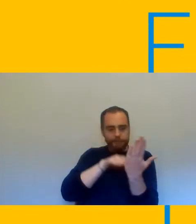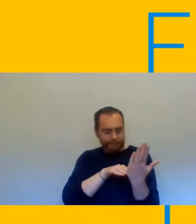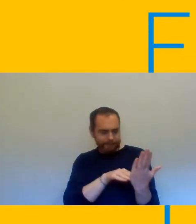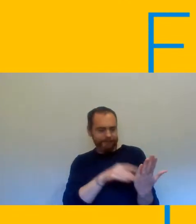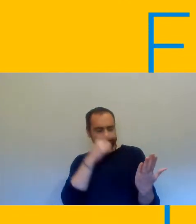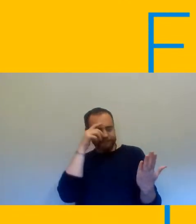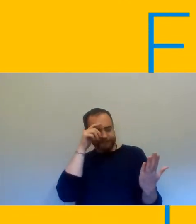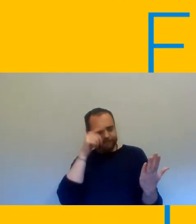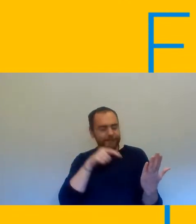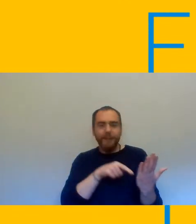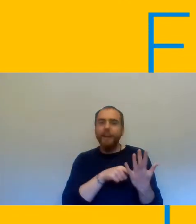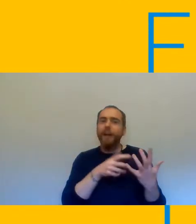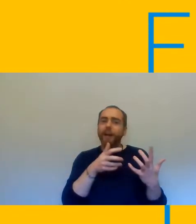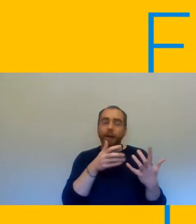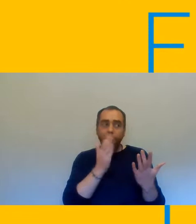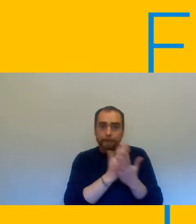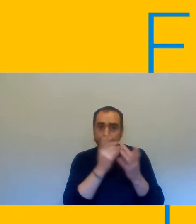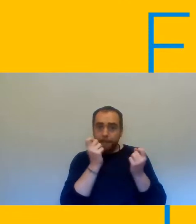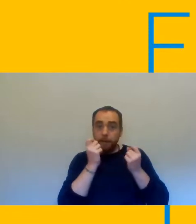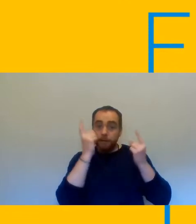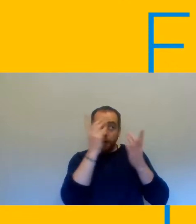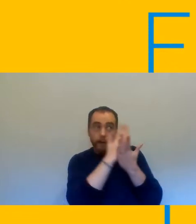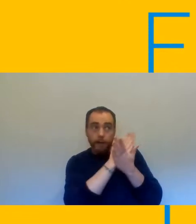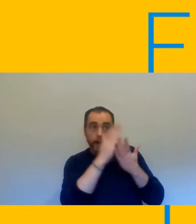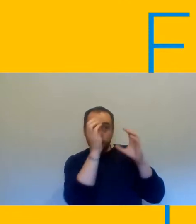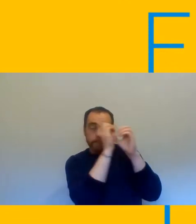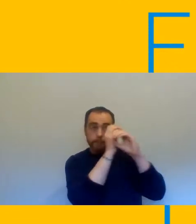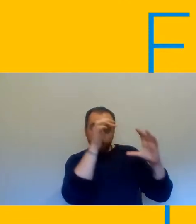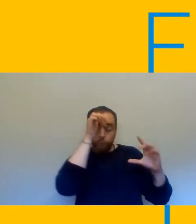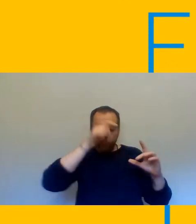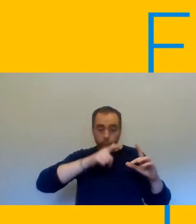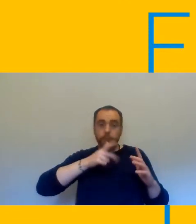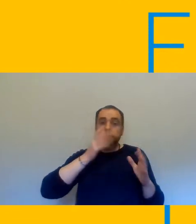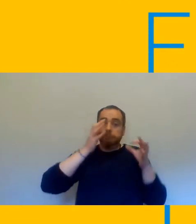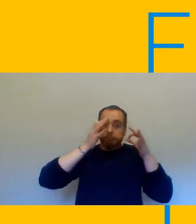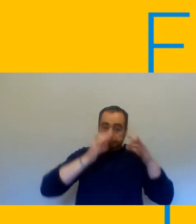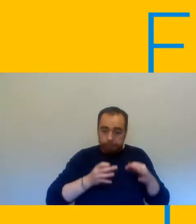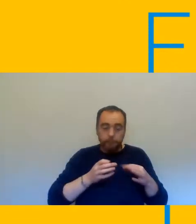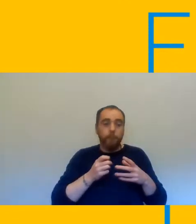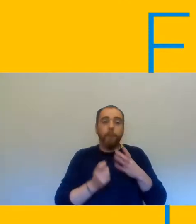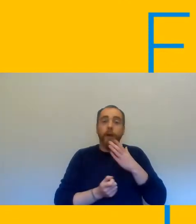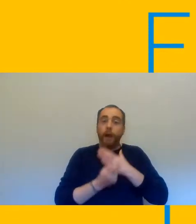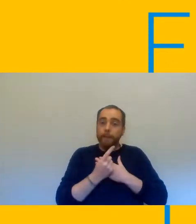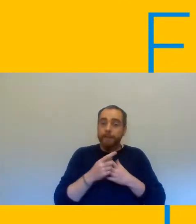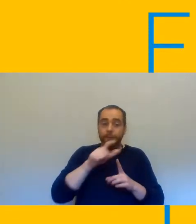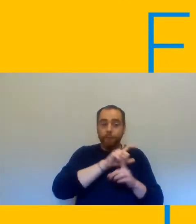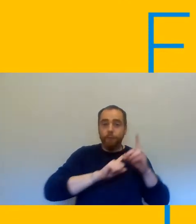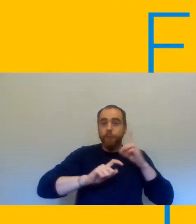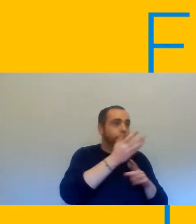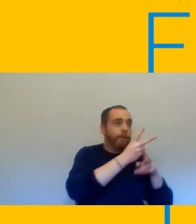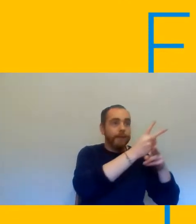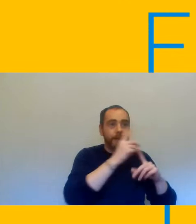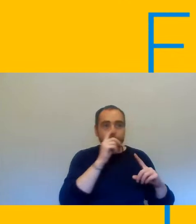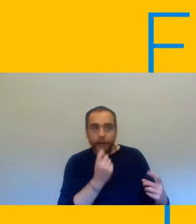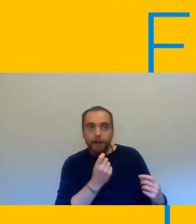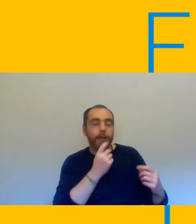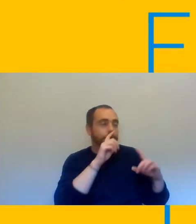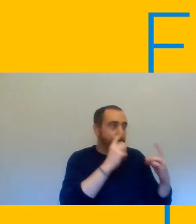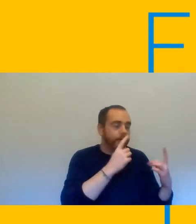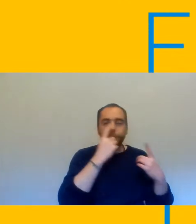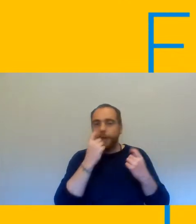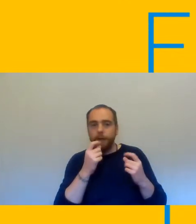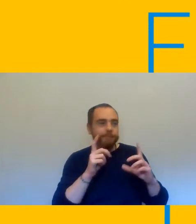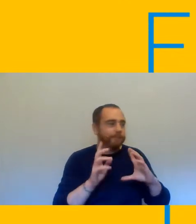it talk to them about what's happening in their local area and community again that's something that needs to be included in any risk assessment that